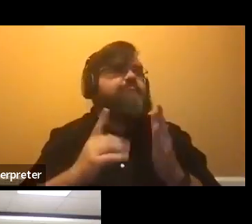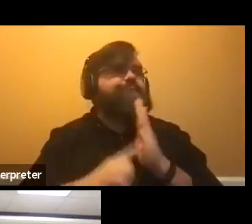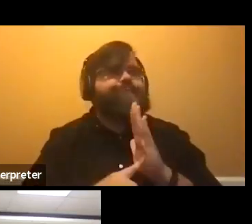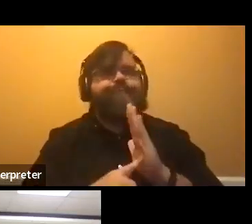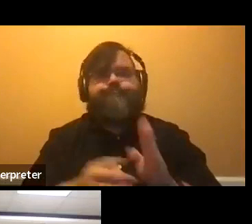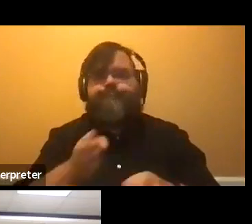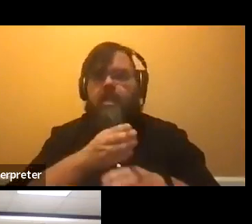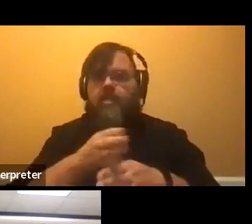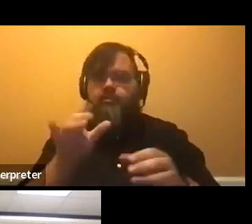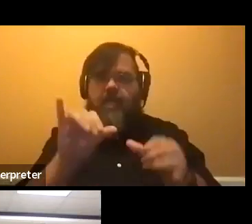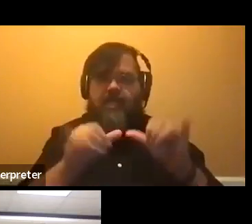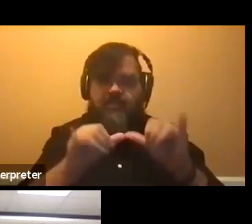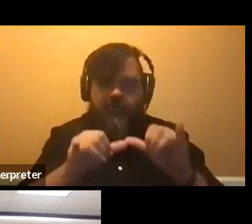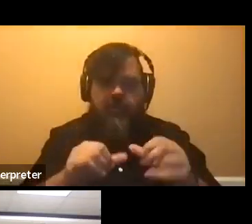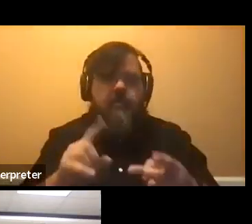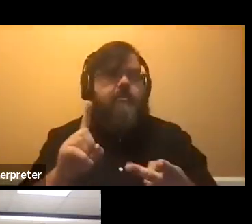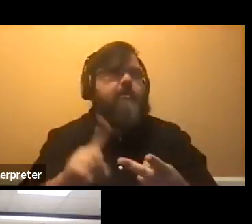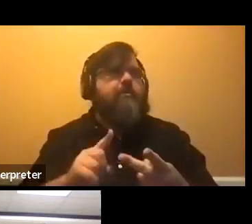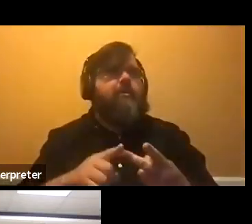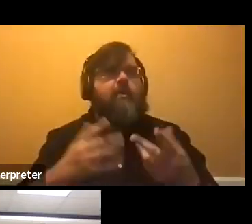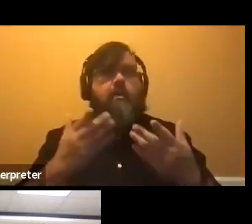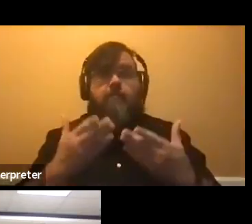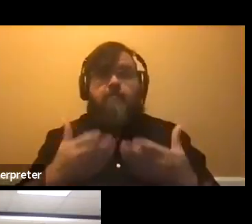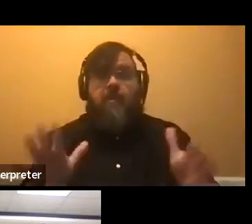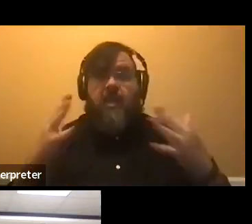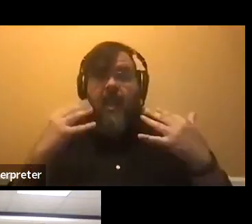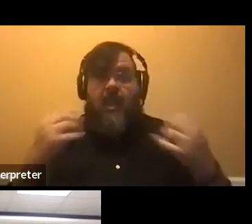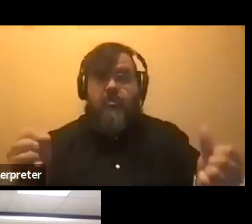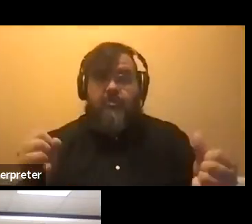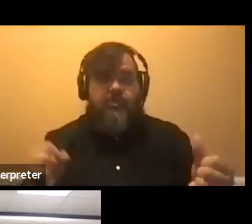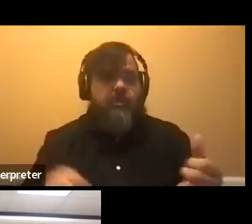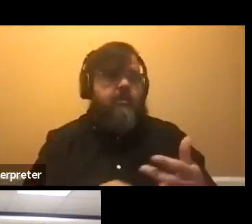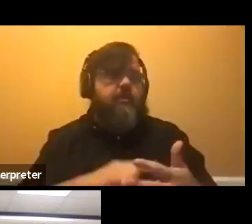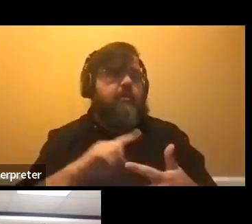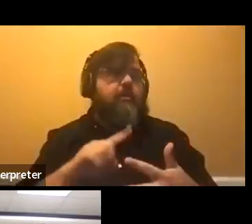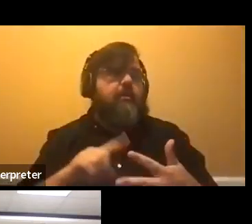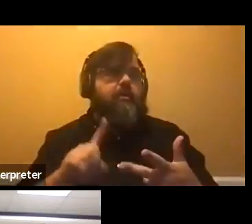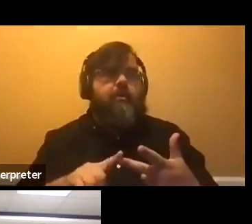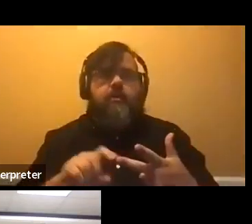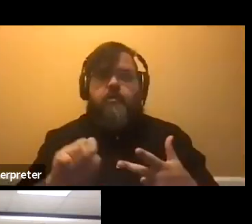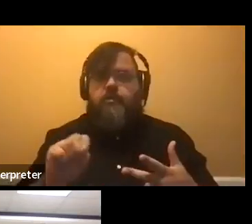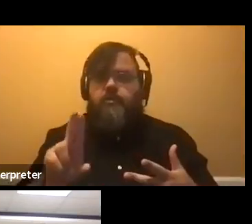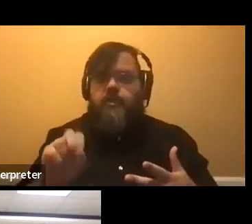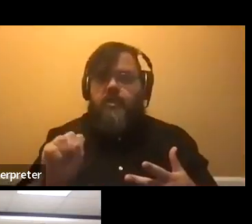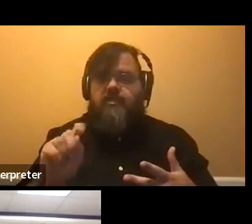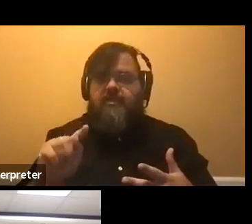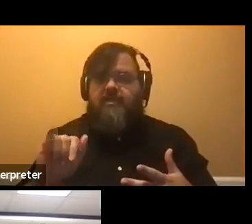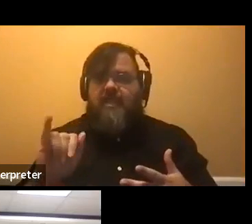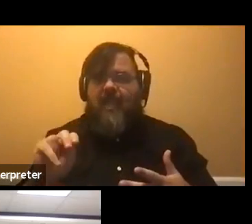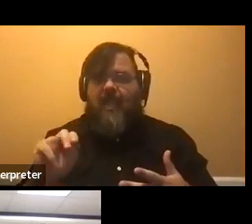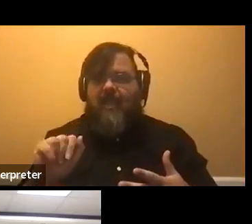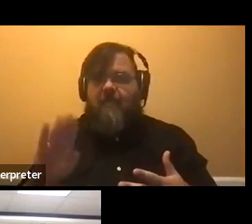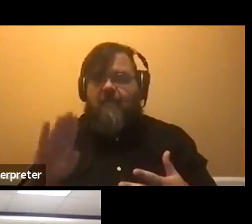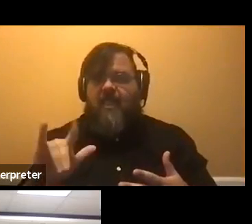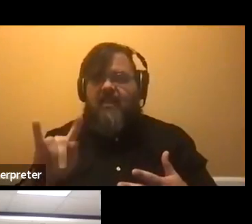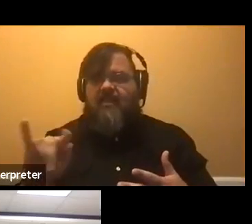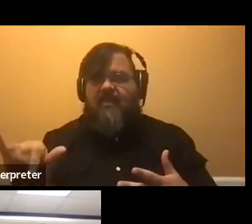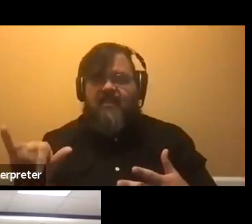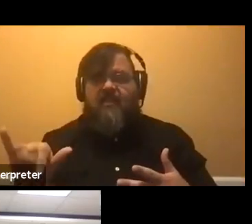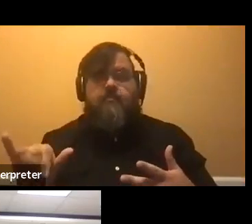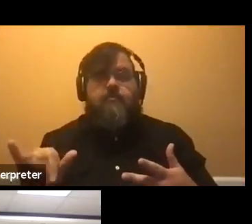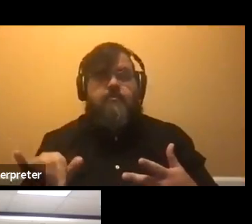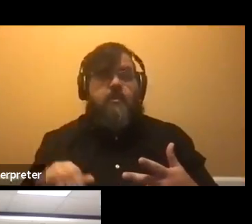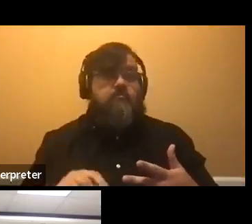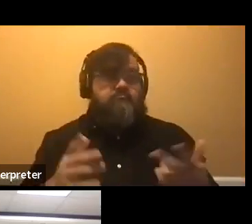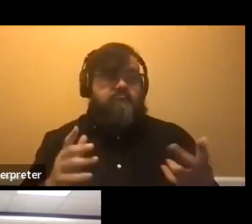public health, or you're majoring in sustainability, you will have a choice between an honors living learning community in Curse hall